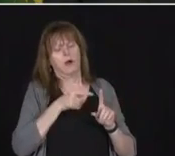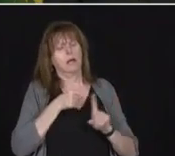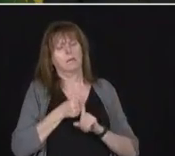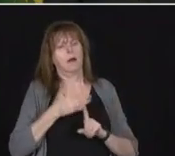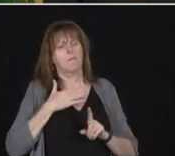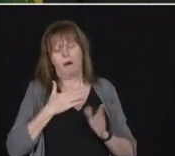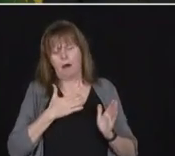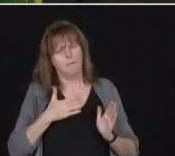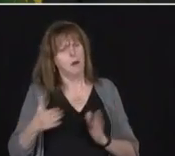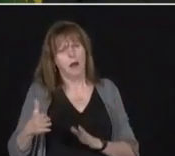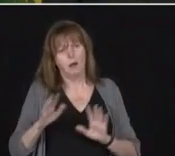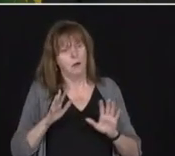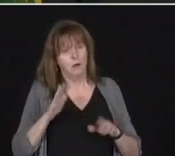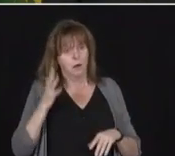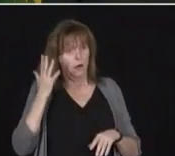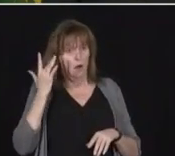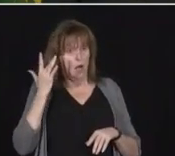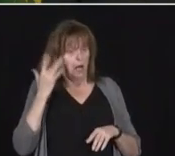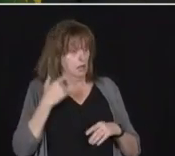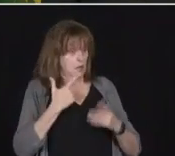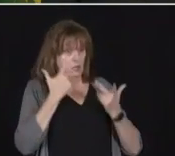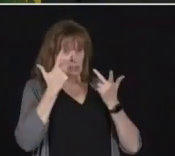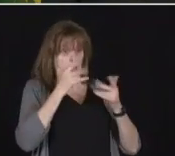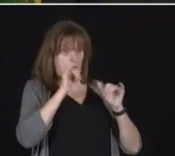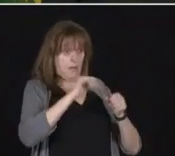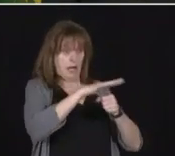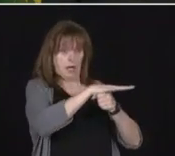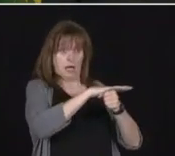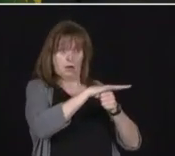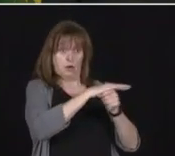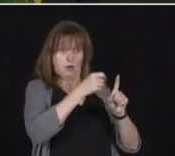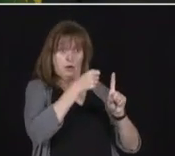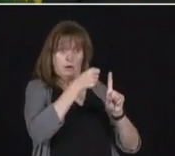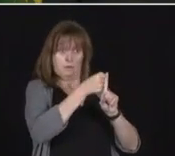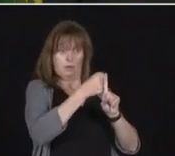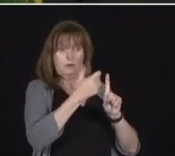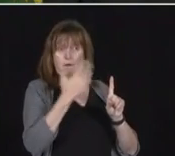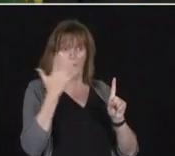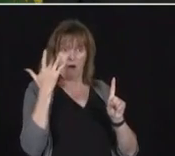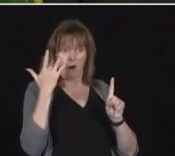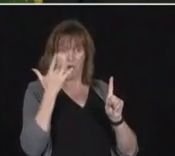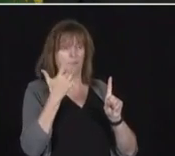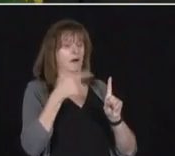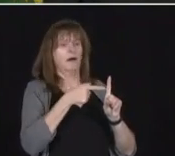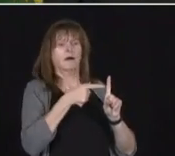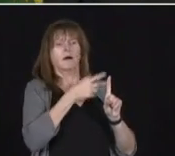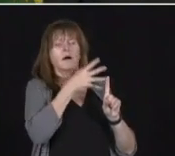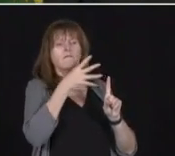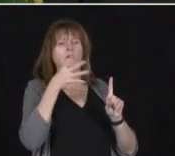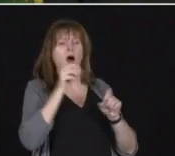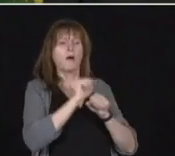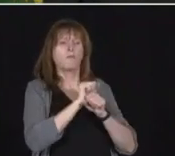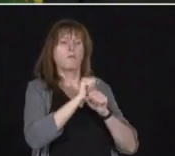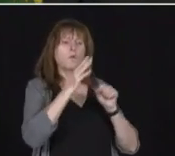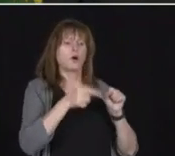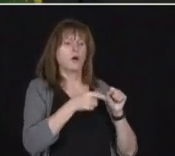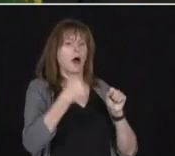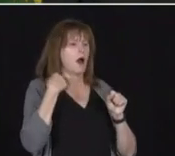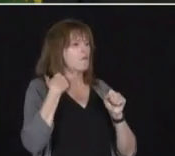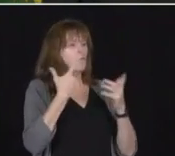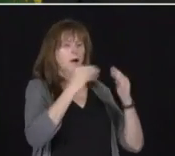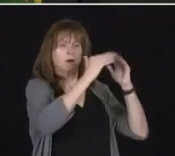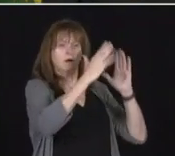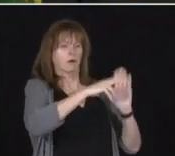areas that it's happening in and in congregate living and a lot of these farms that they've had for years there, it shouldn't